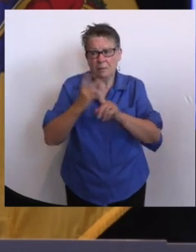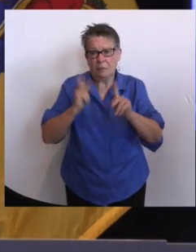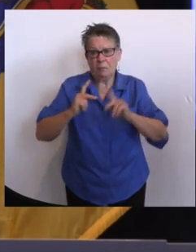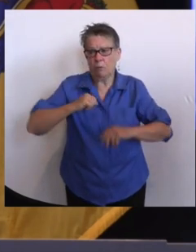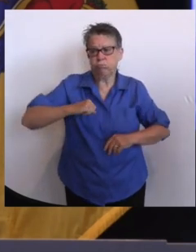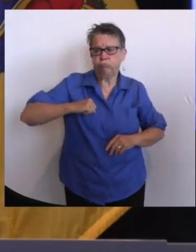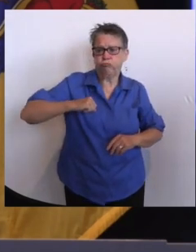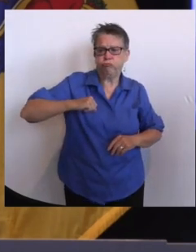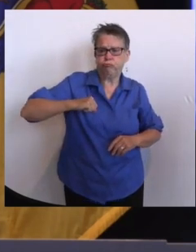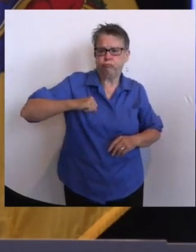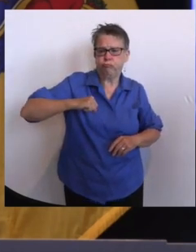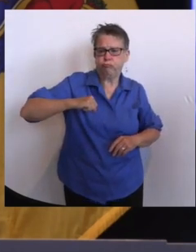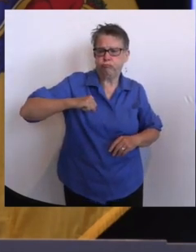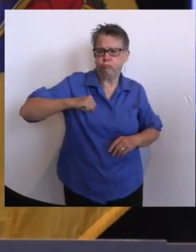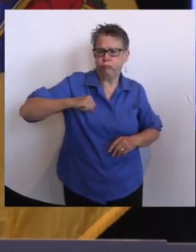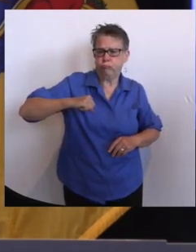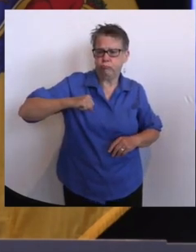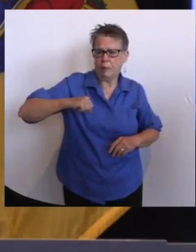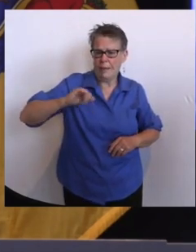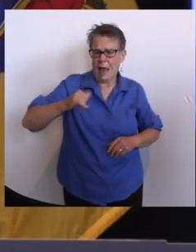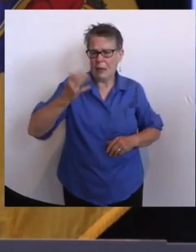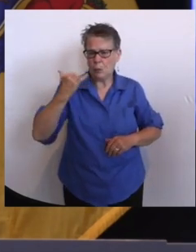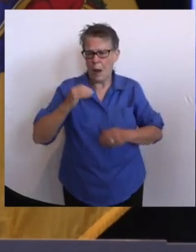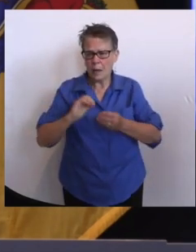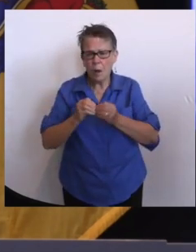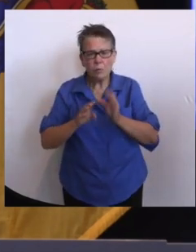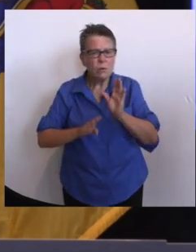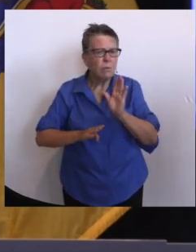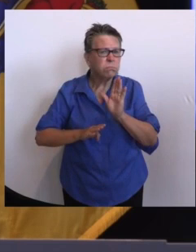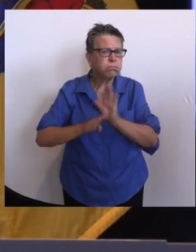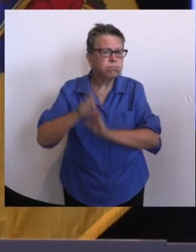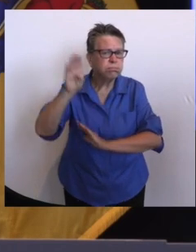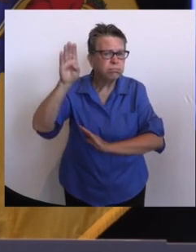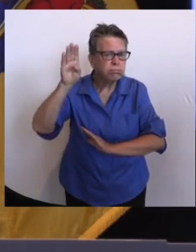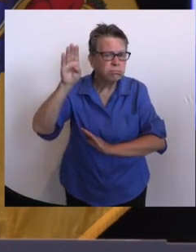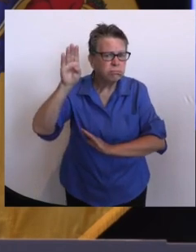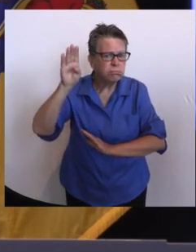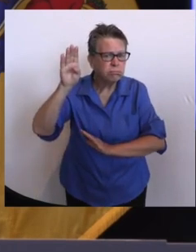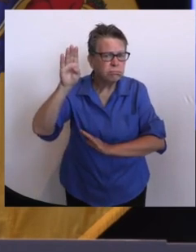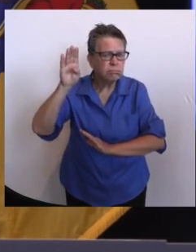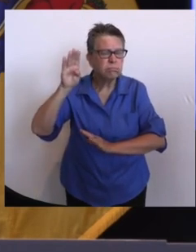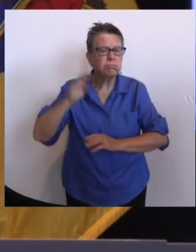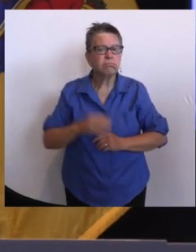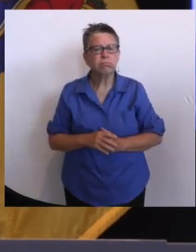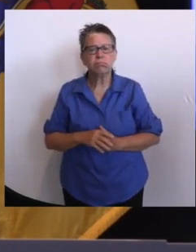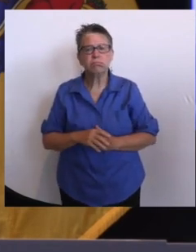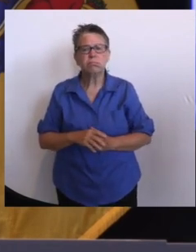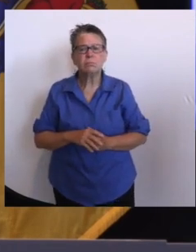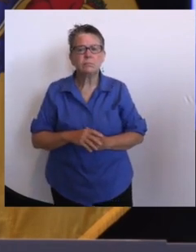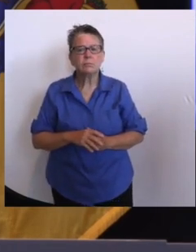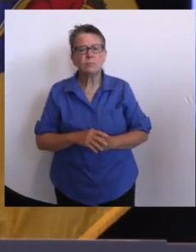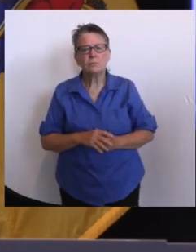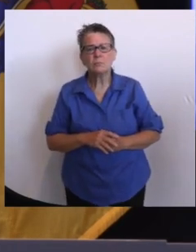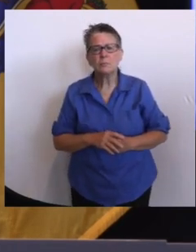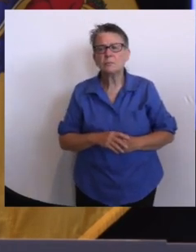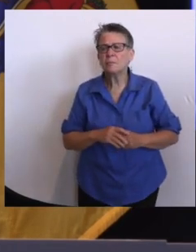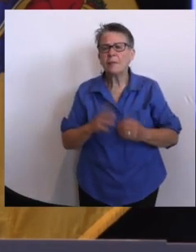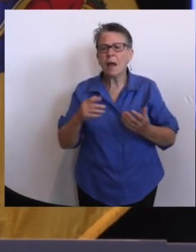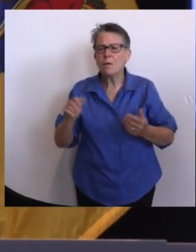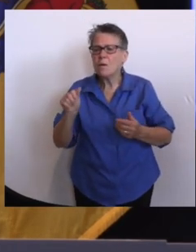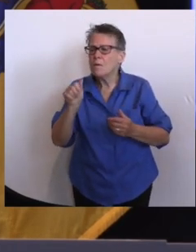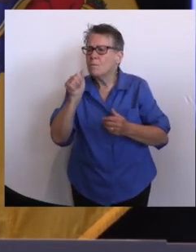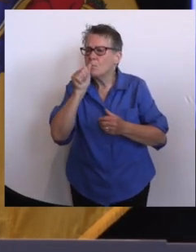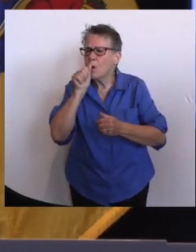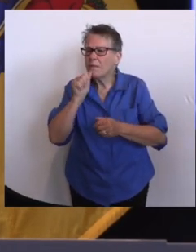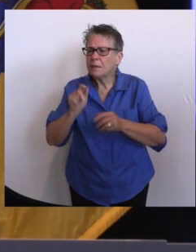And for you, Governor, I'd like to ask that if a private business decides to terminate someone because that person refuses to get the COVID